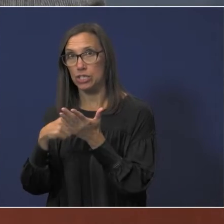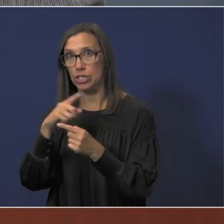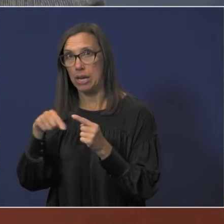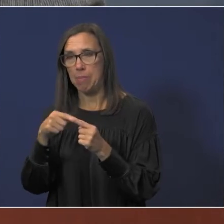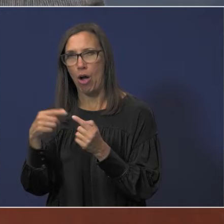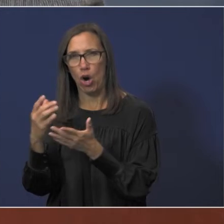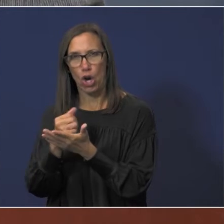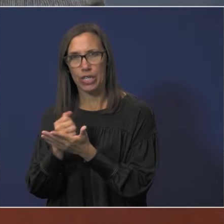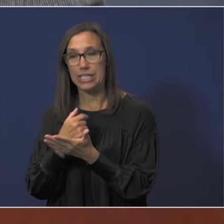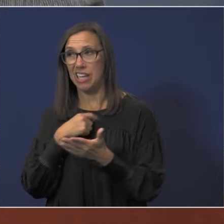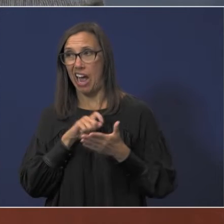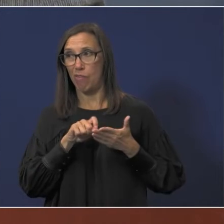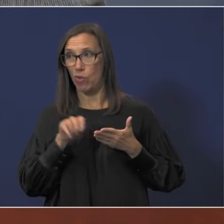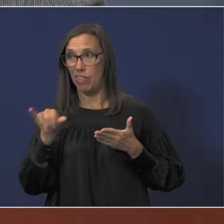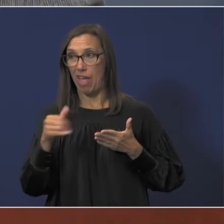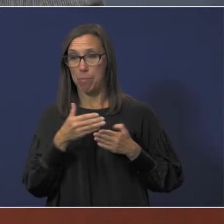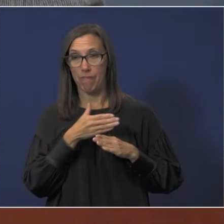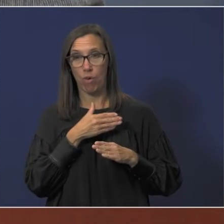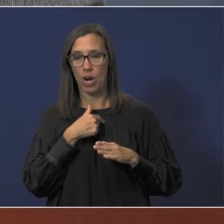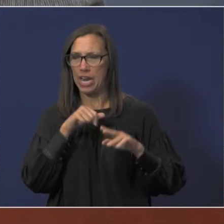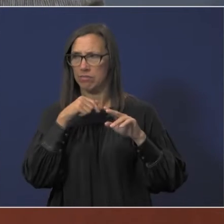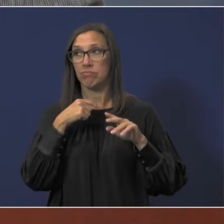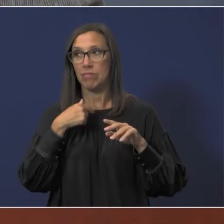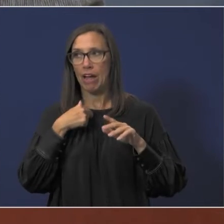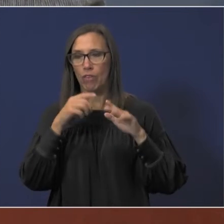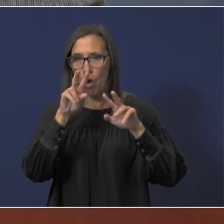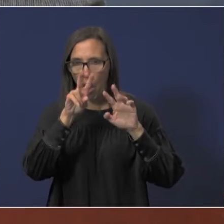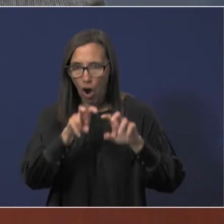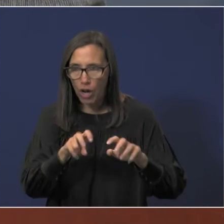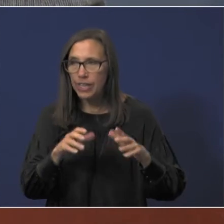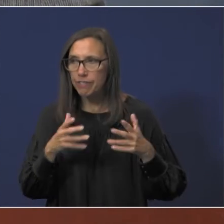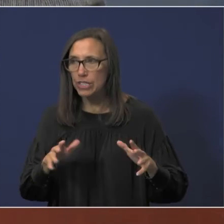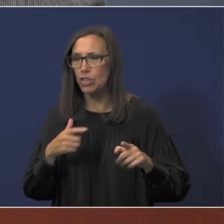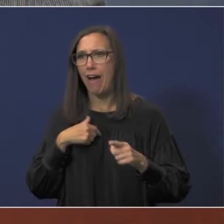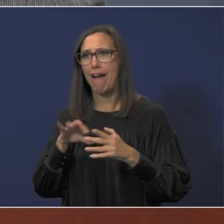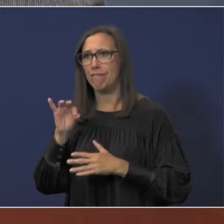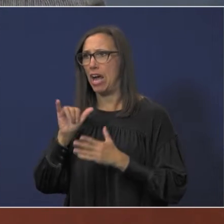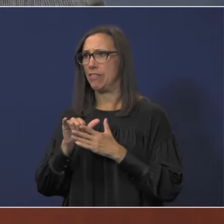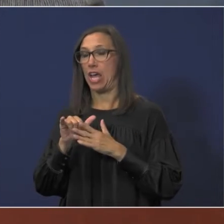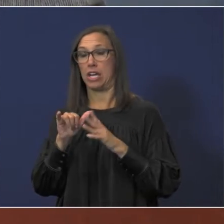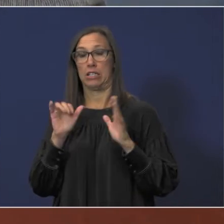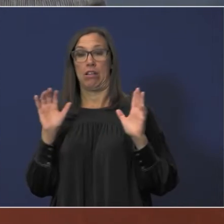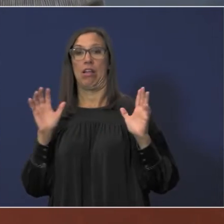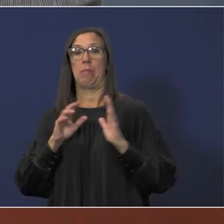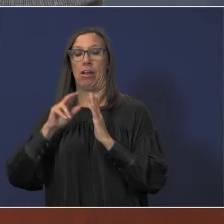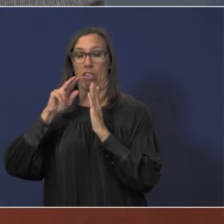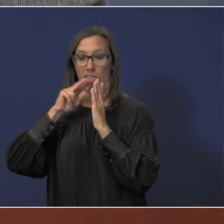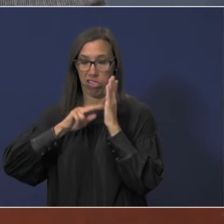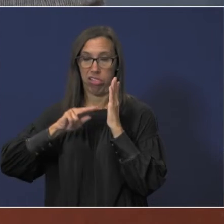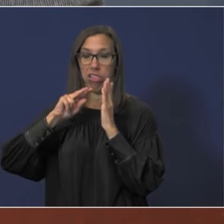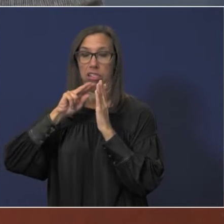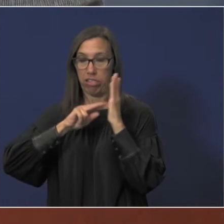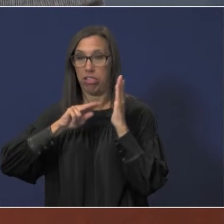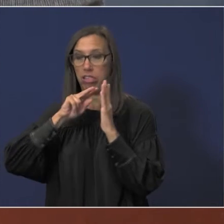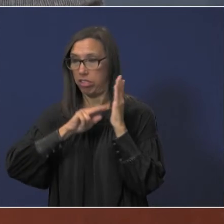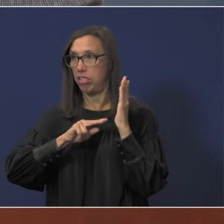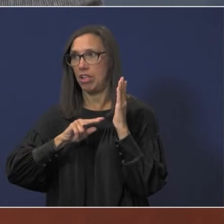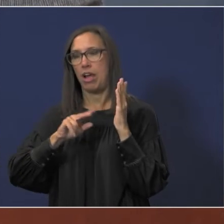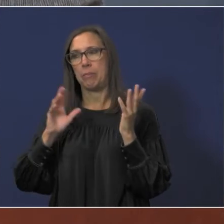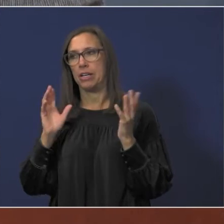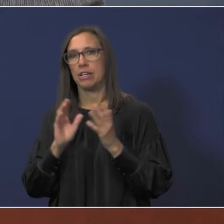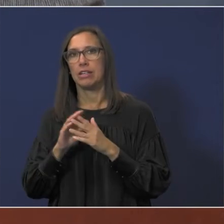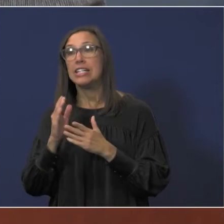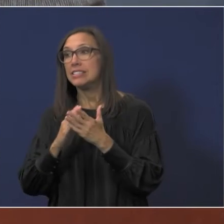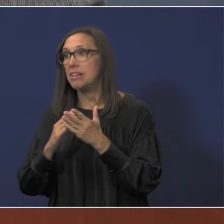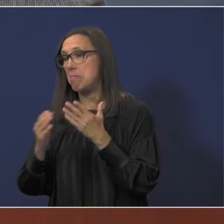i have written those before and i've audited those uh i find it scintillating reading uh although some may